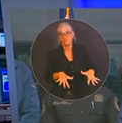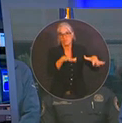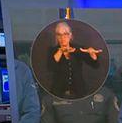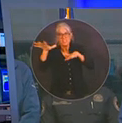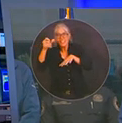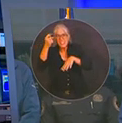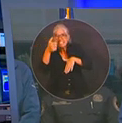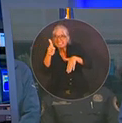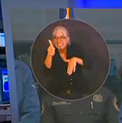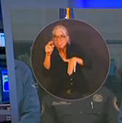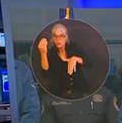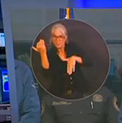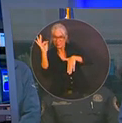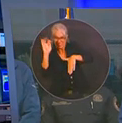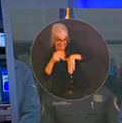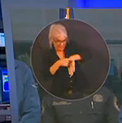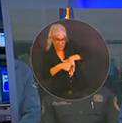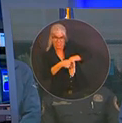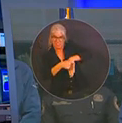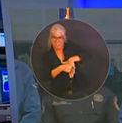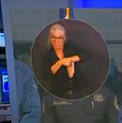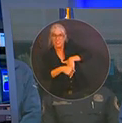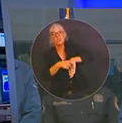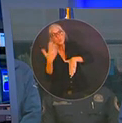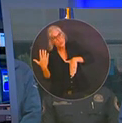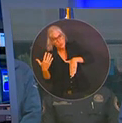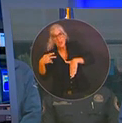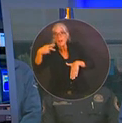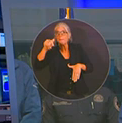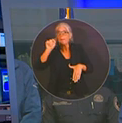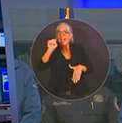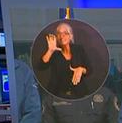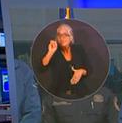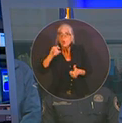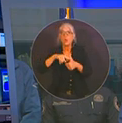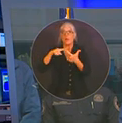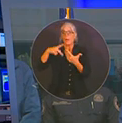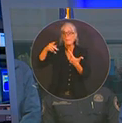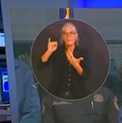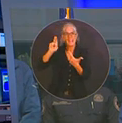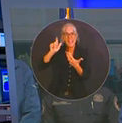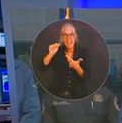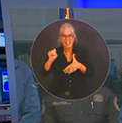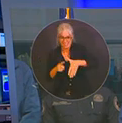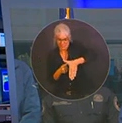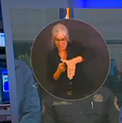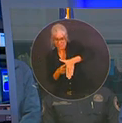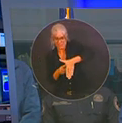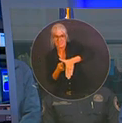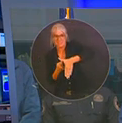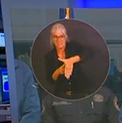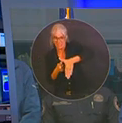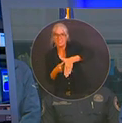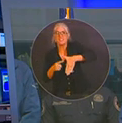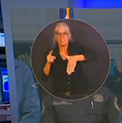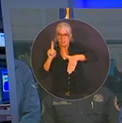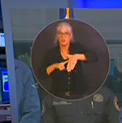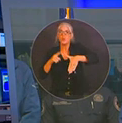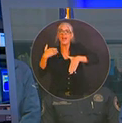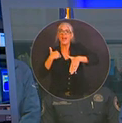Pasco-Pinellis County line all the way down into the area where you have